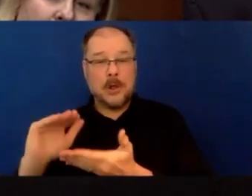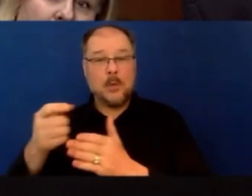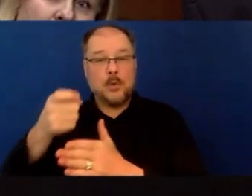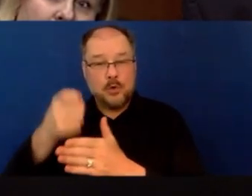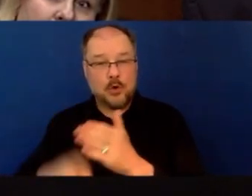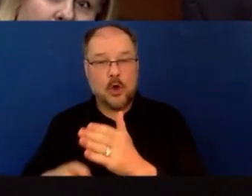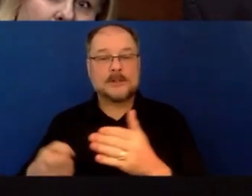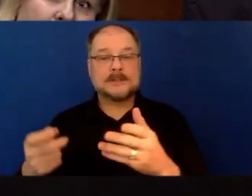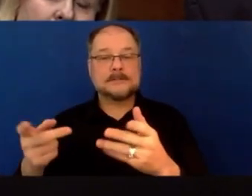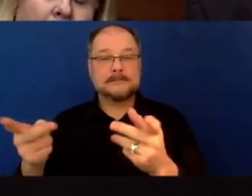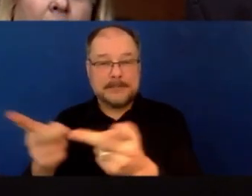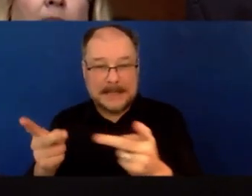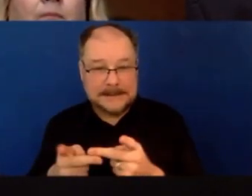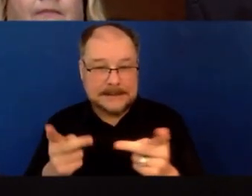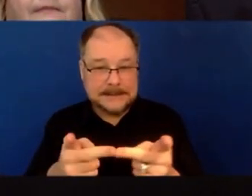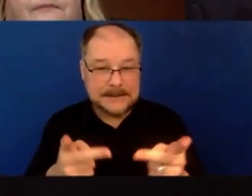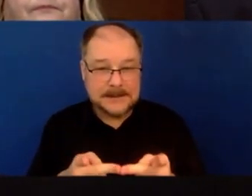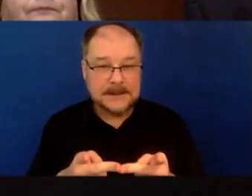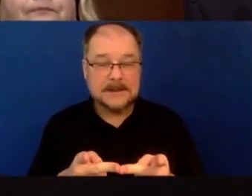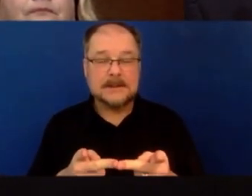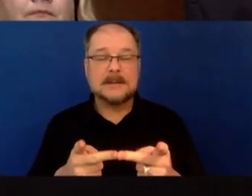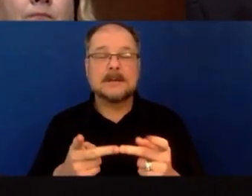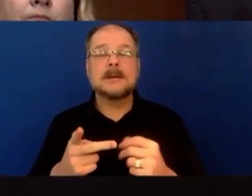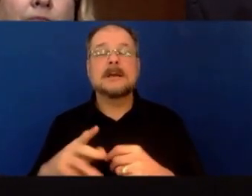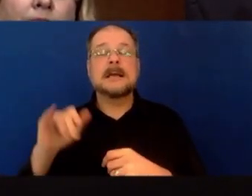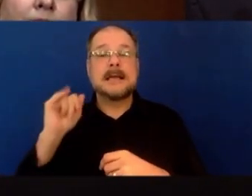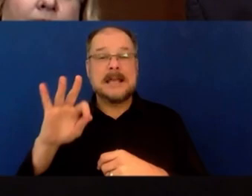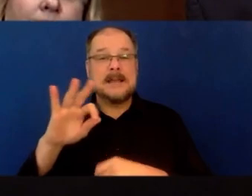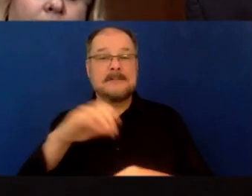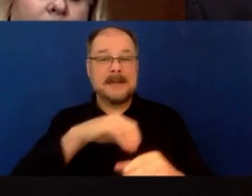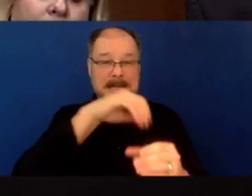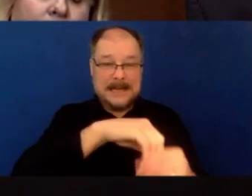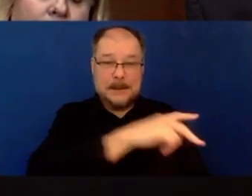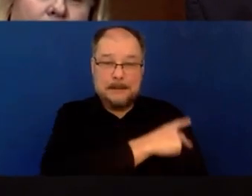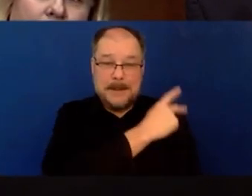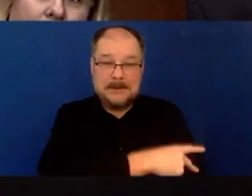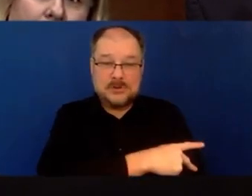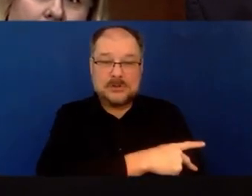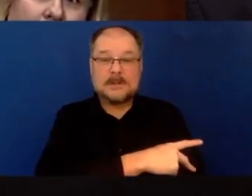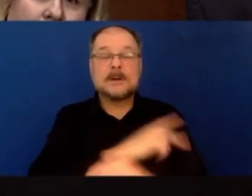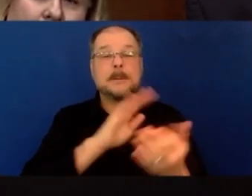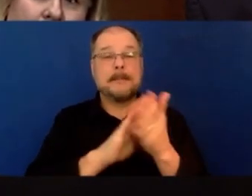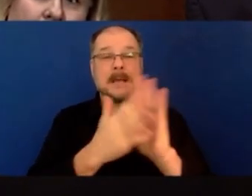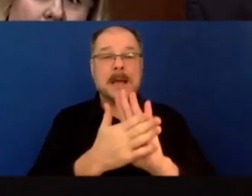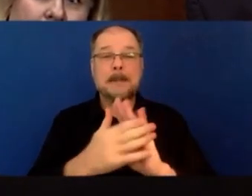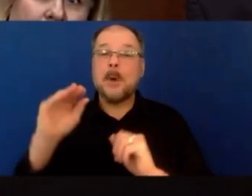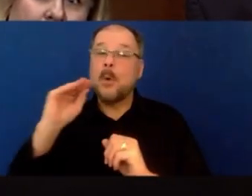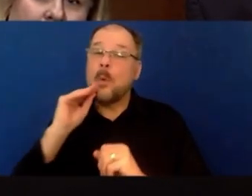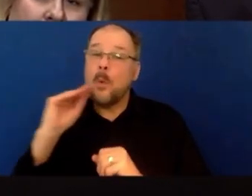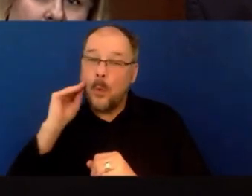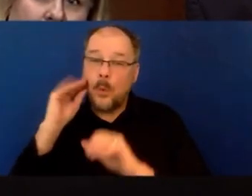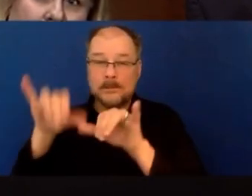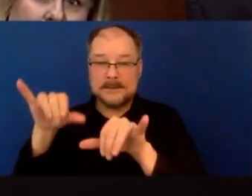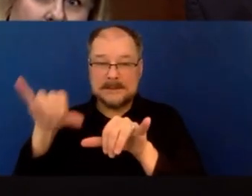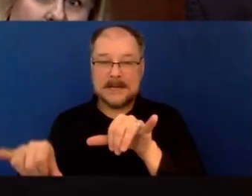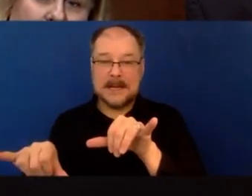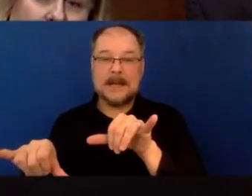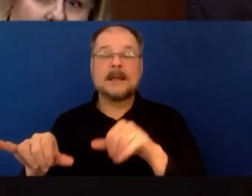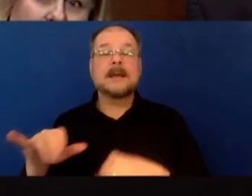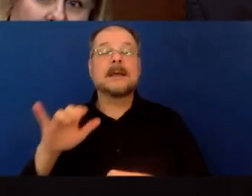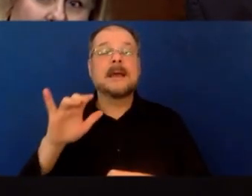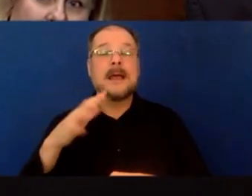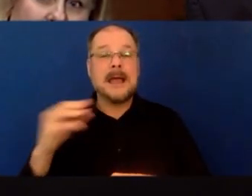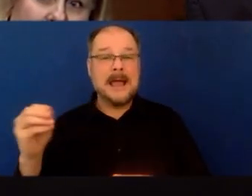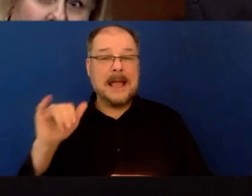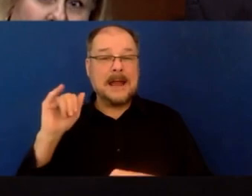So as we can transition an inpatient stay to a homestay, as we can leverage a medical home